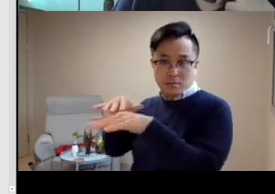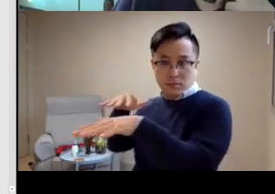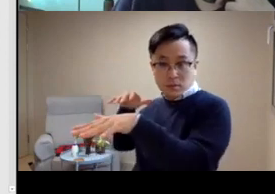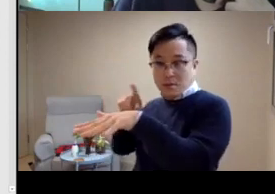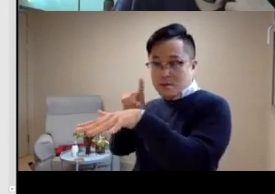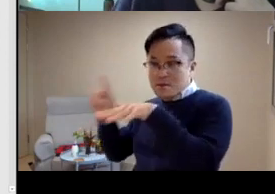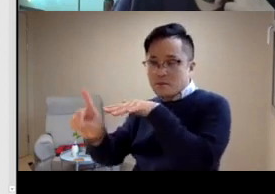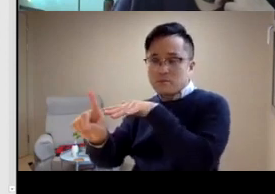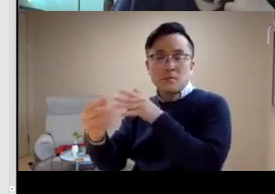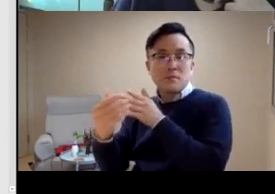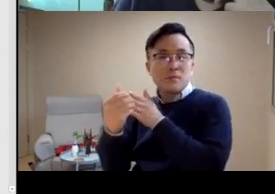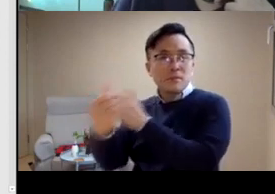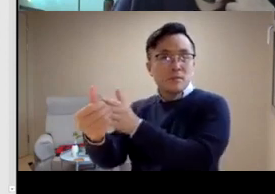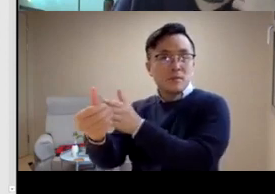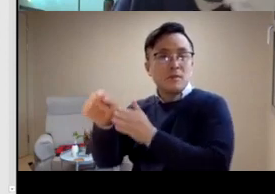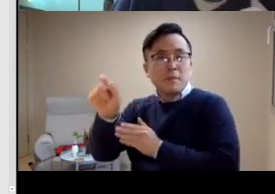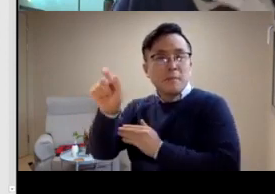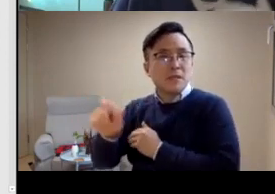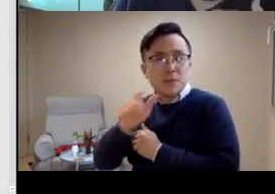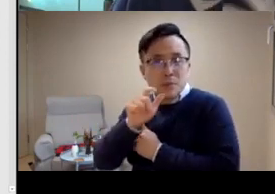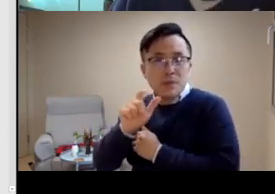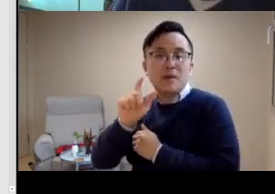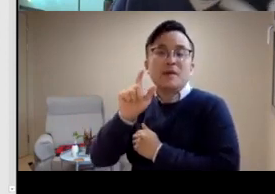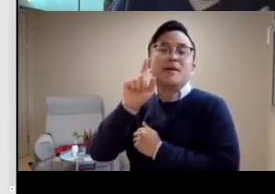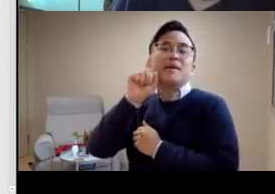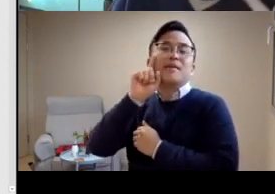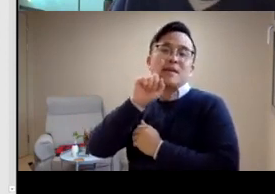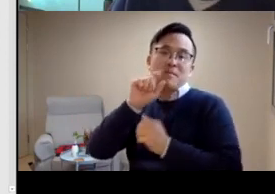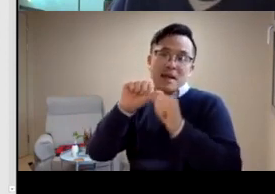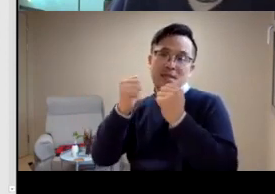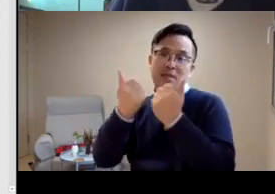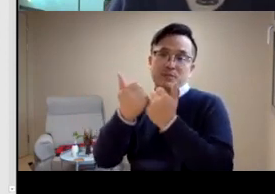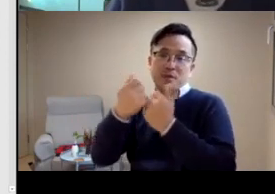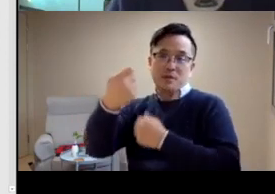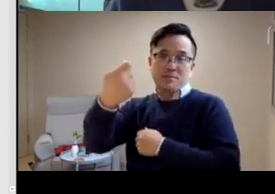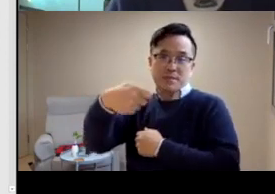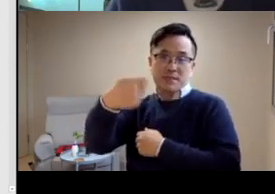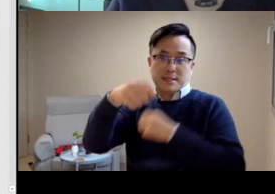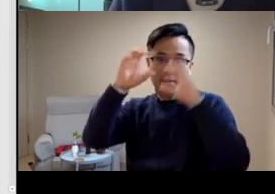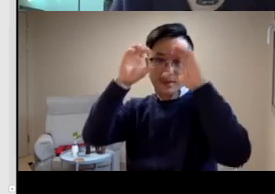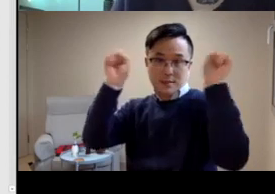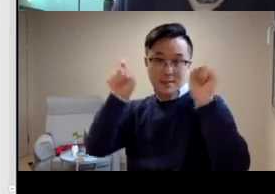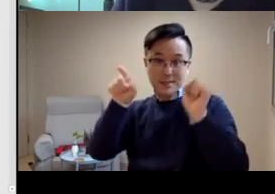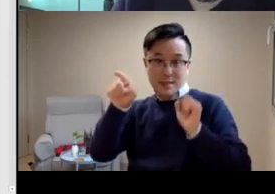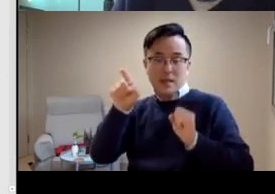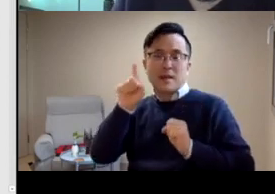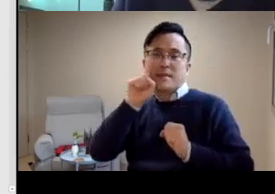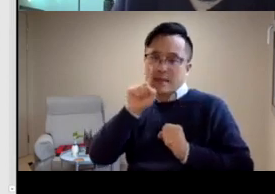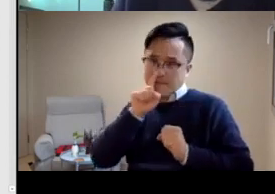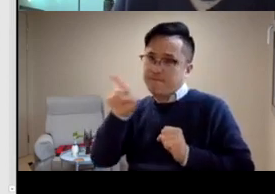trying to get all of these, all of this was building up since the early 2000s.